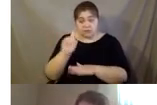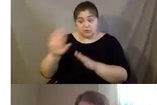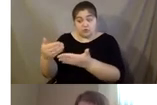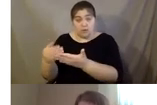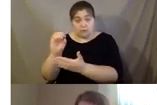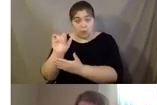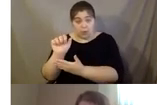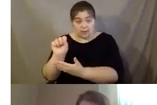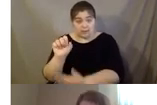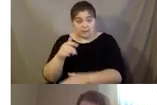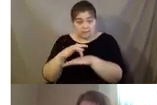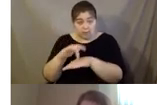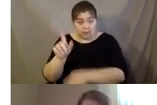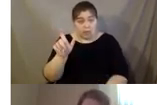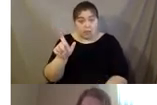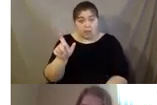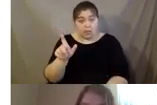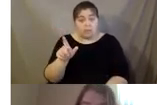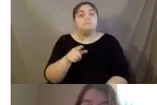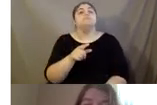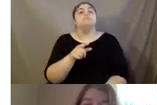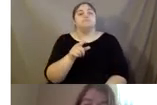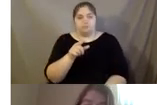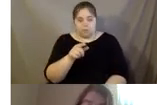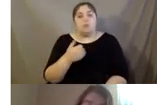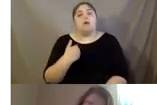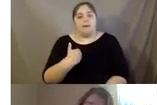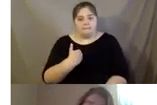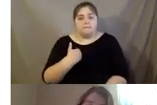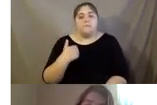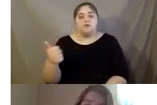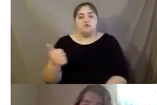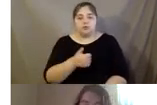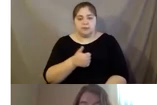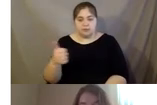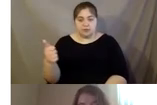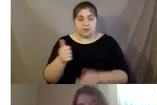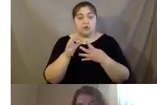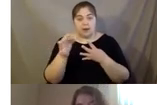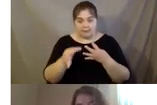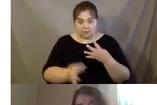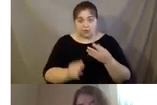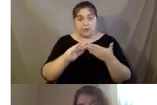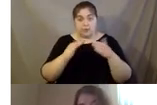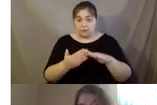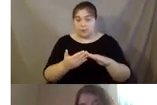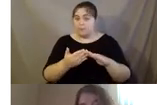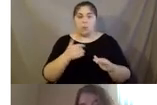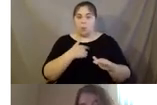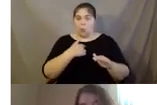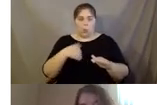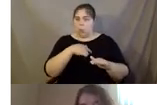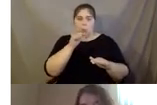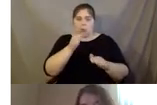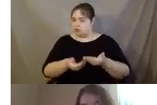Um, there are transportation, um, options in the community. We do not provide